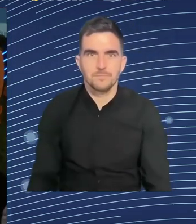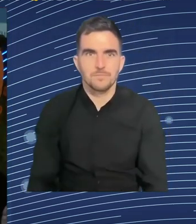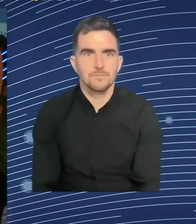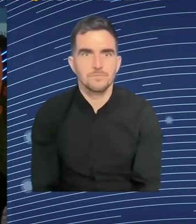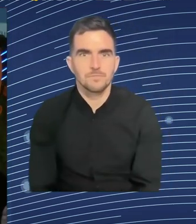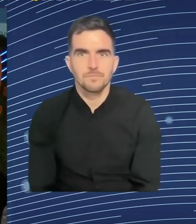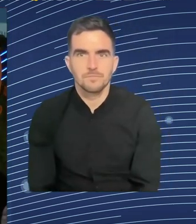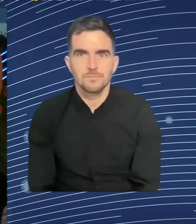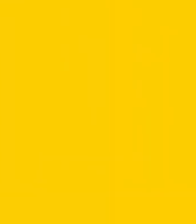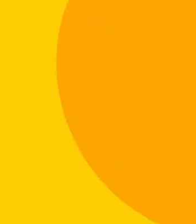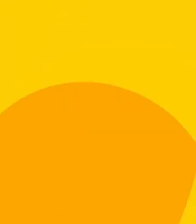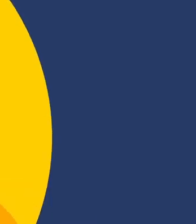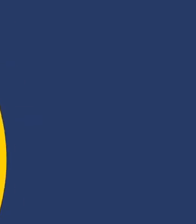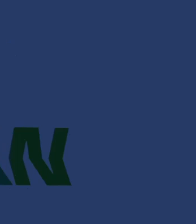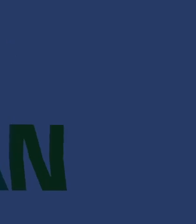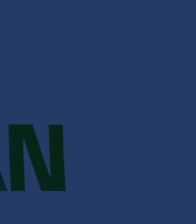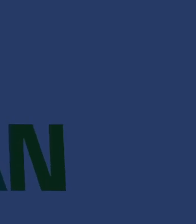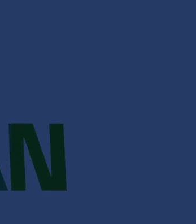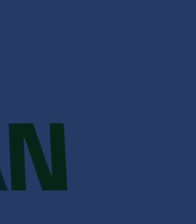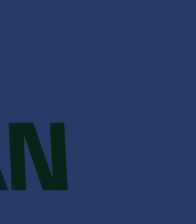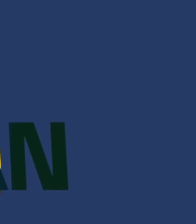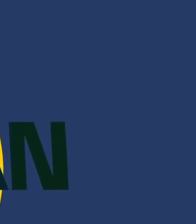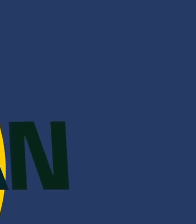Thank you very much. Thank you. Thank